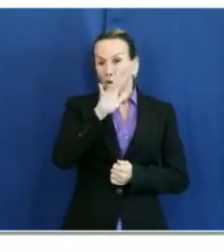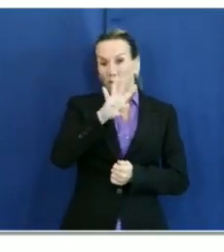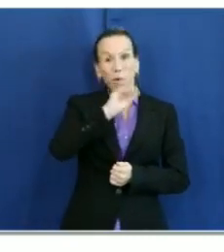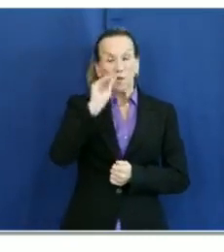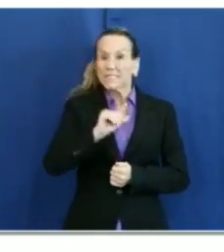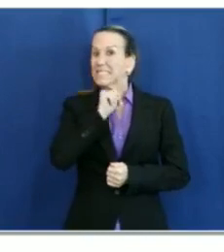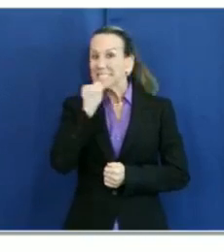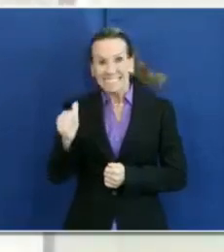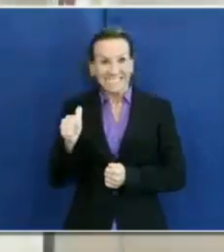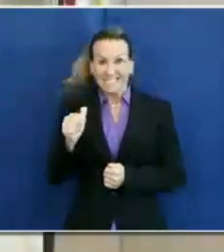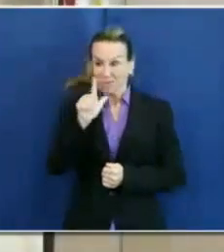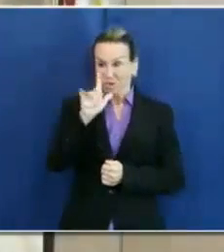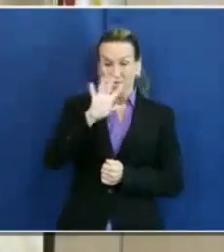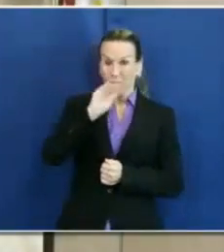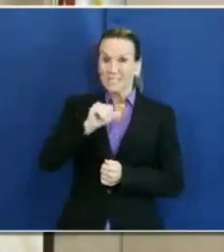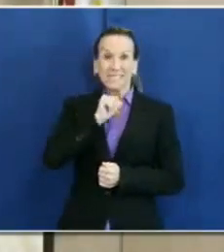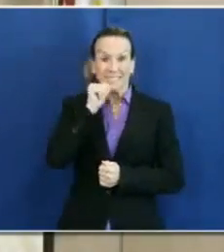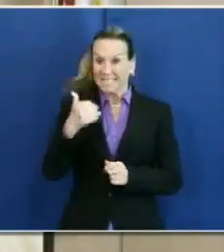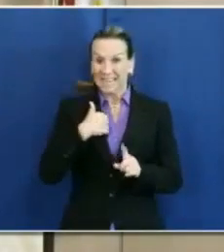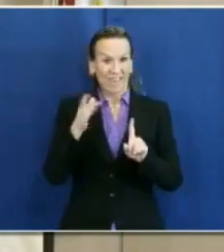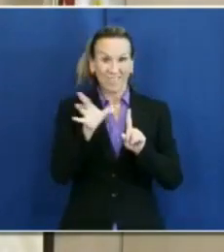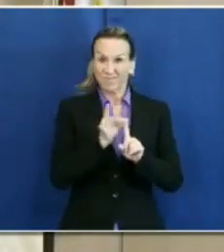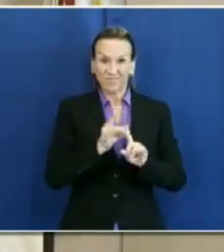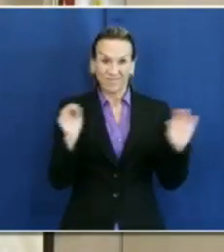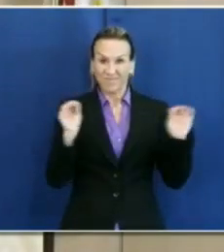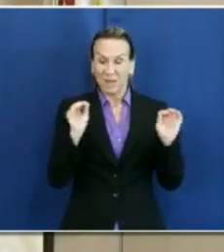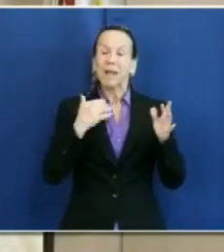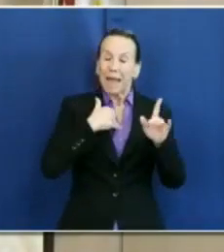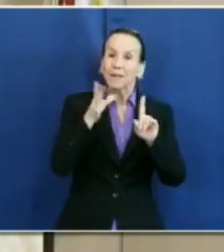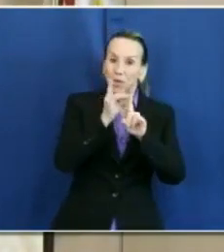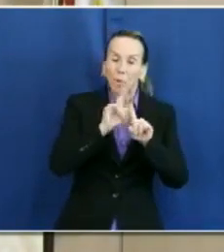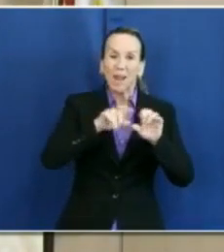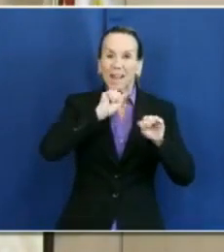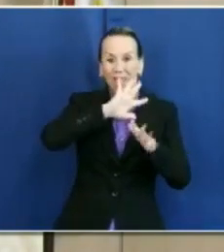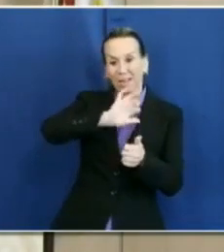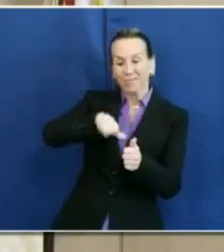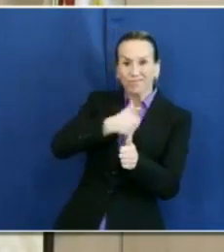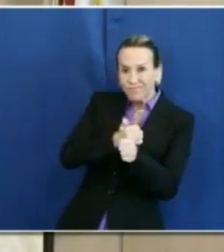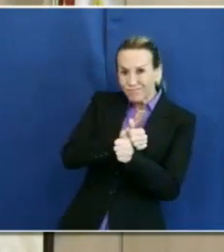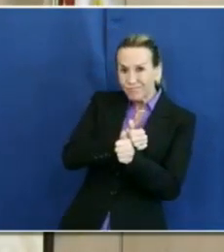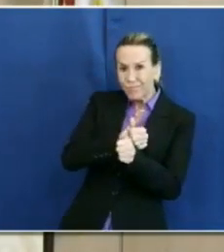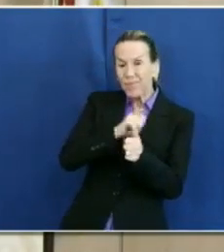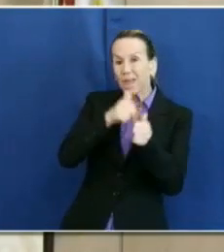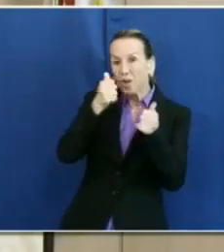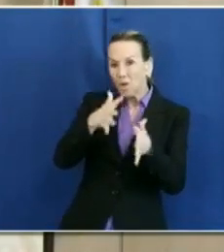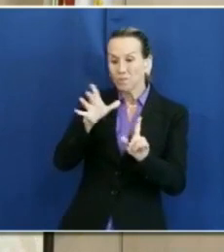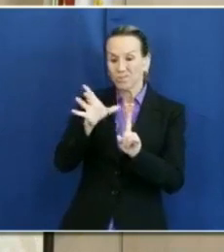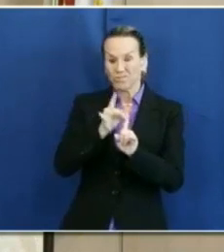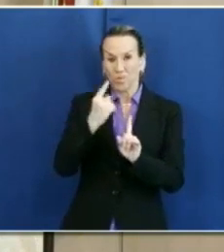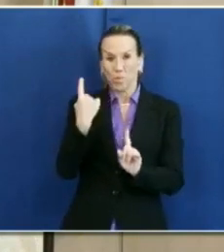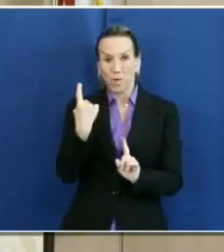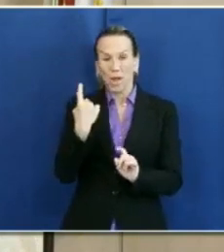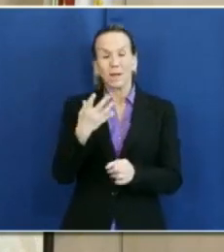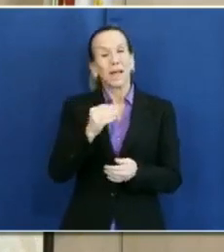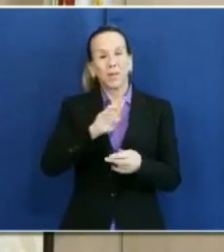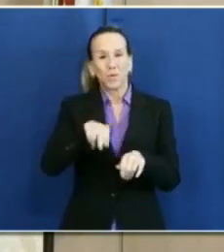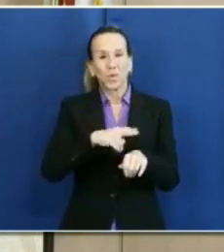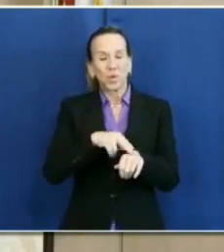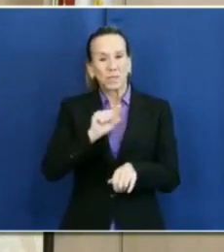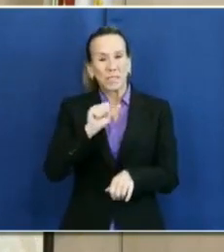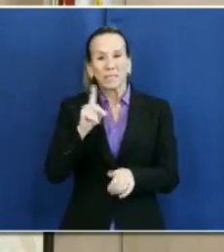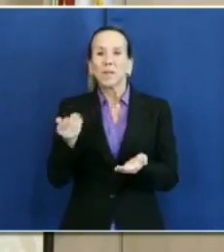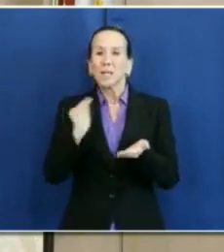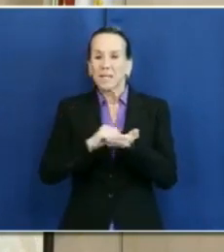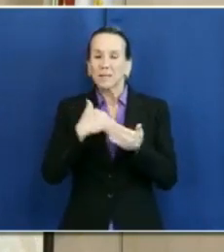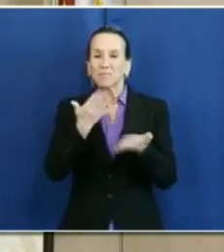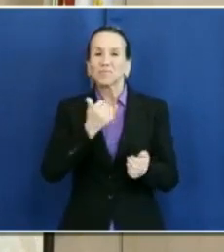And as always, the county wishes to extend its condolences and sympathies to the family and friends of those individuals who have